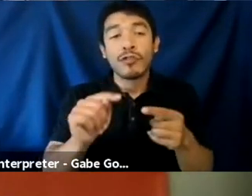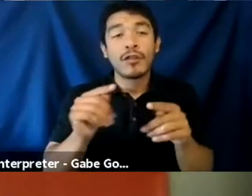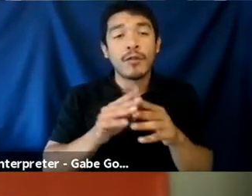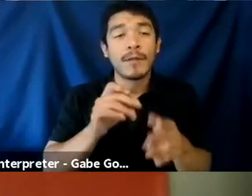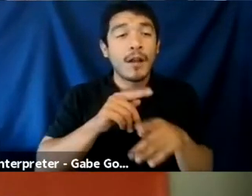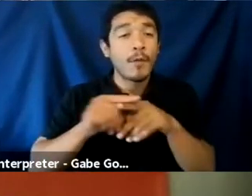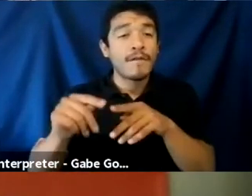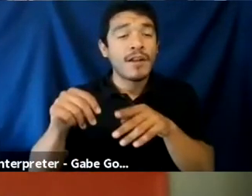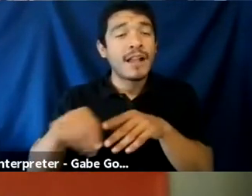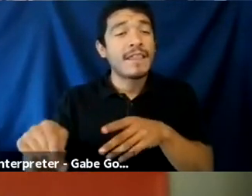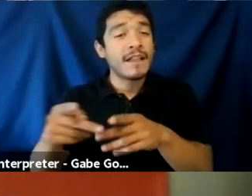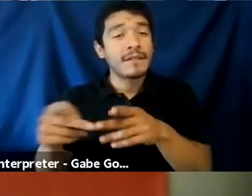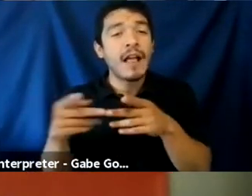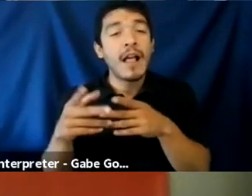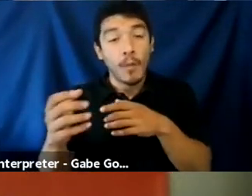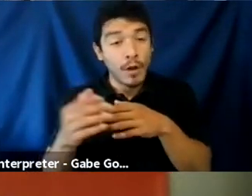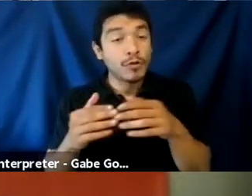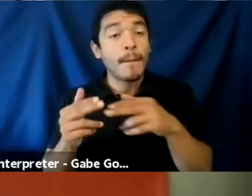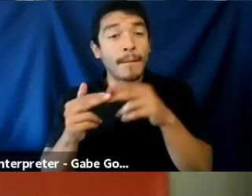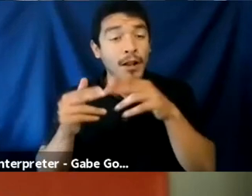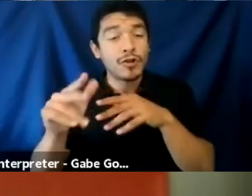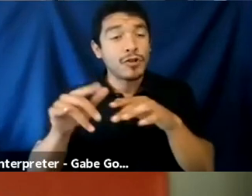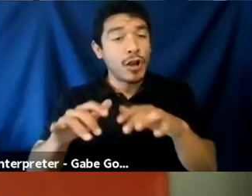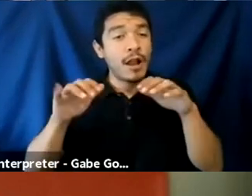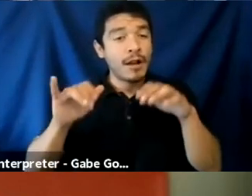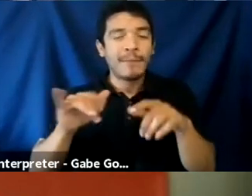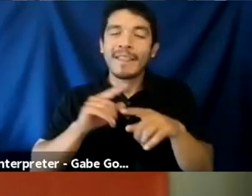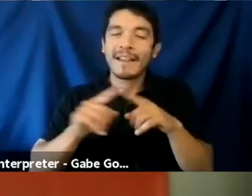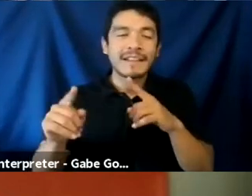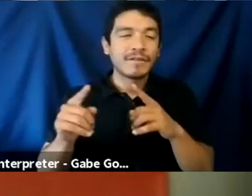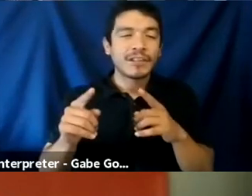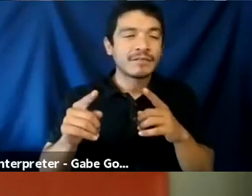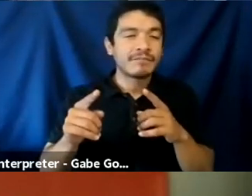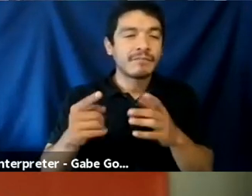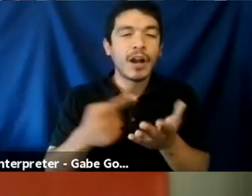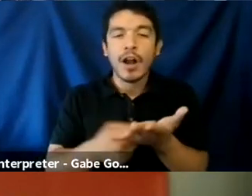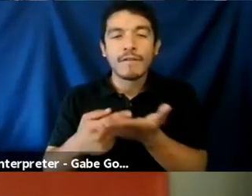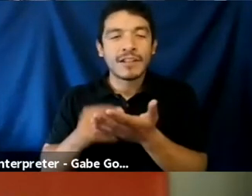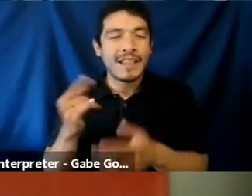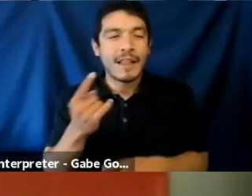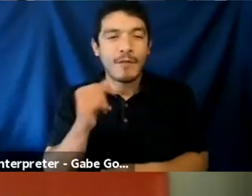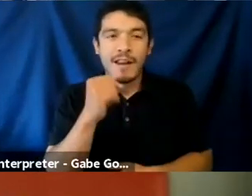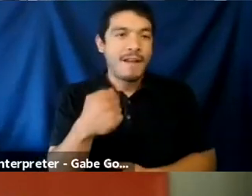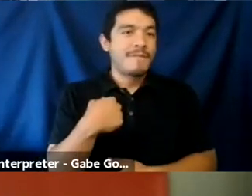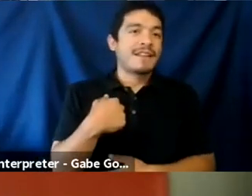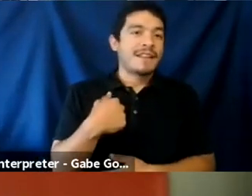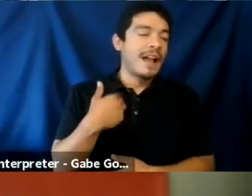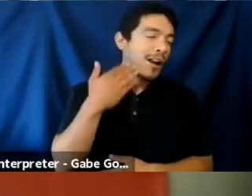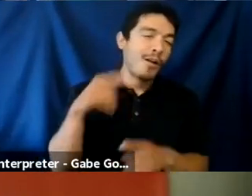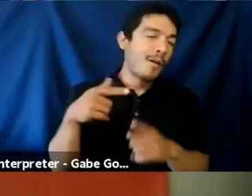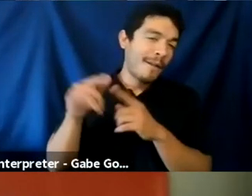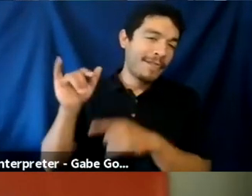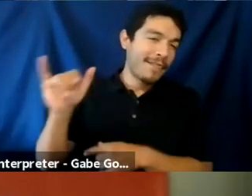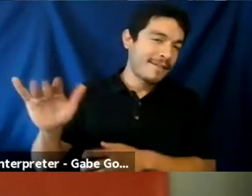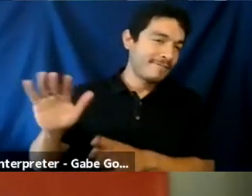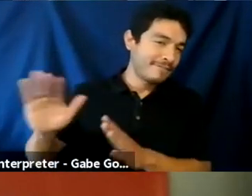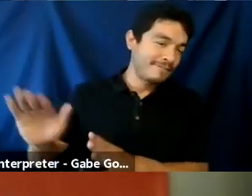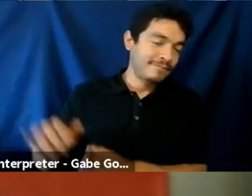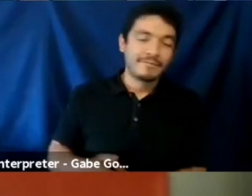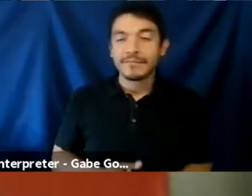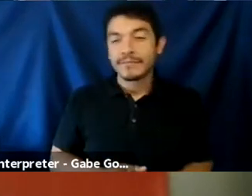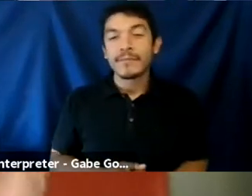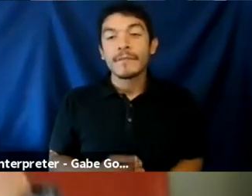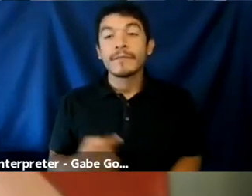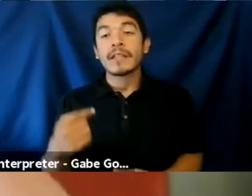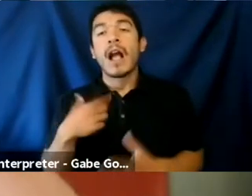this space and you want to build an audience, but that's a different conversation. That's someone not me. I don't know about this. Um, so I